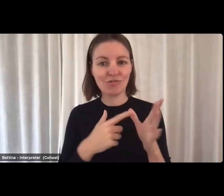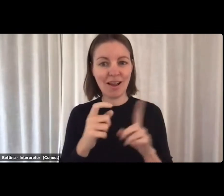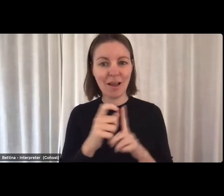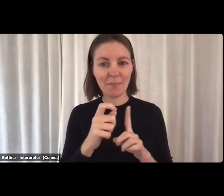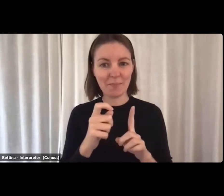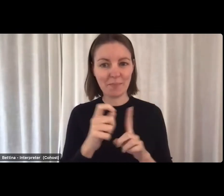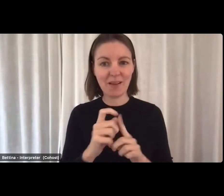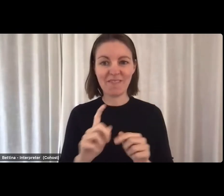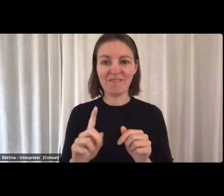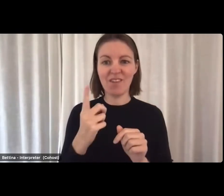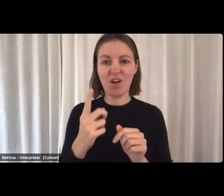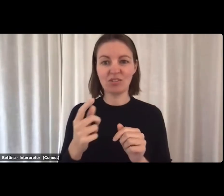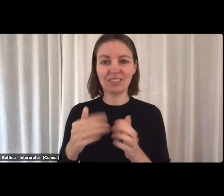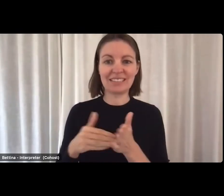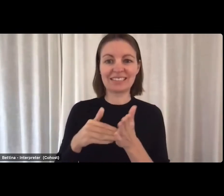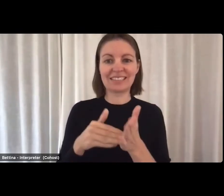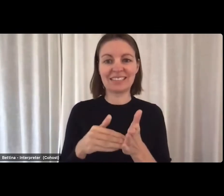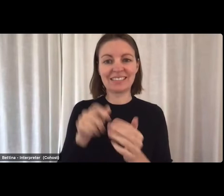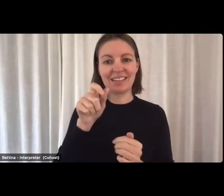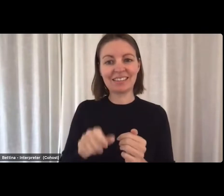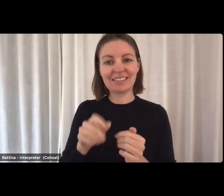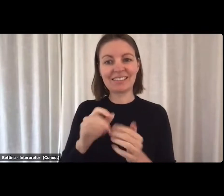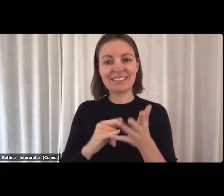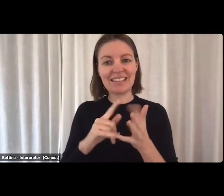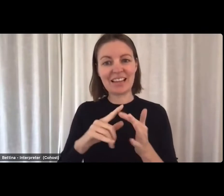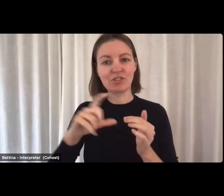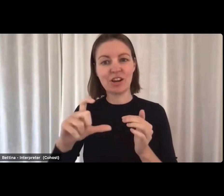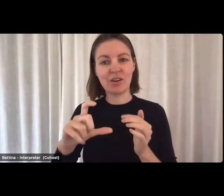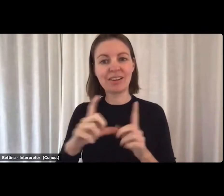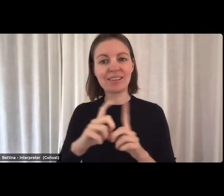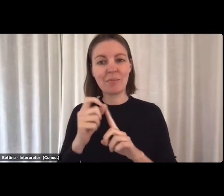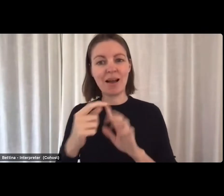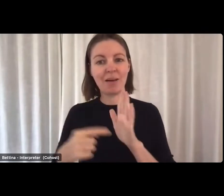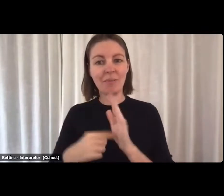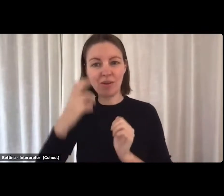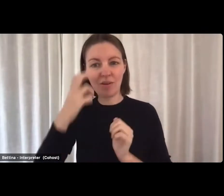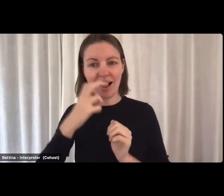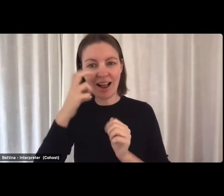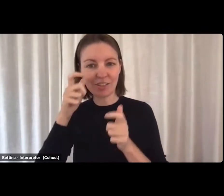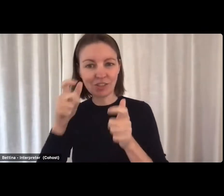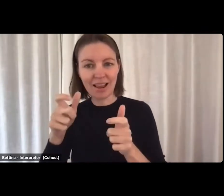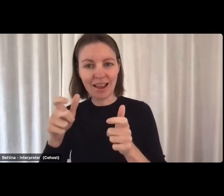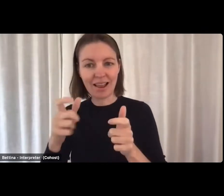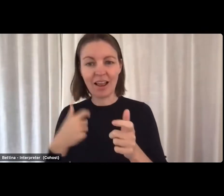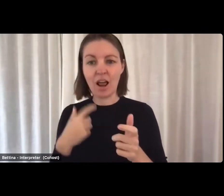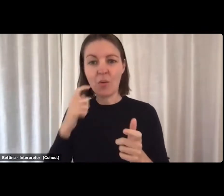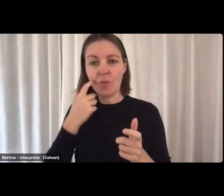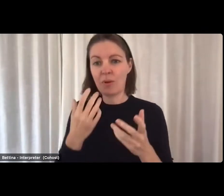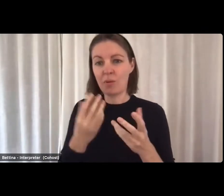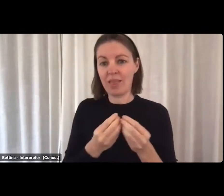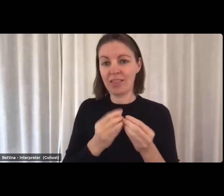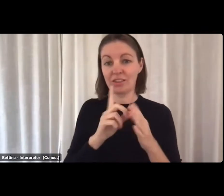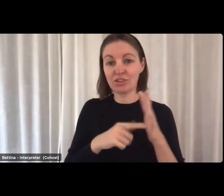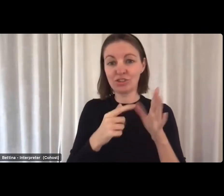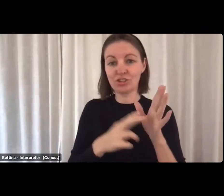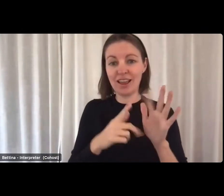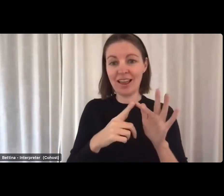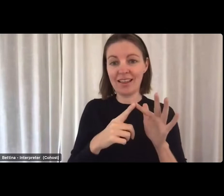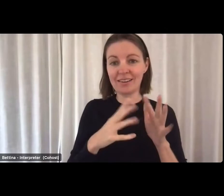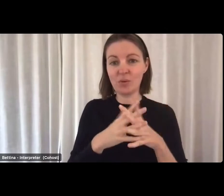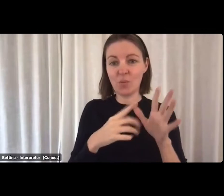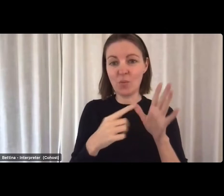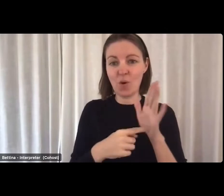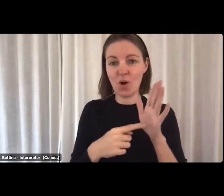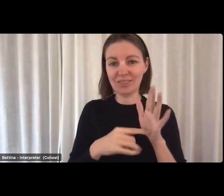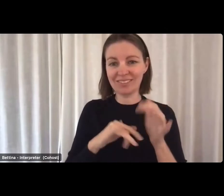Division at the Department of Health and Aged Care and I'll be co-hosting this event with Jane Watts, the Employer Liaison Officer within the